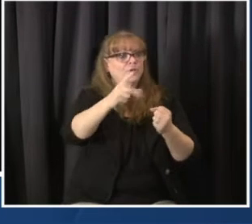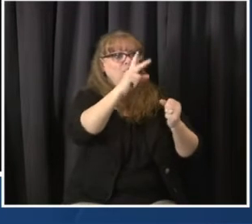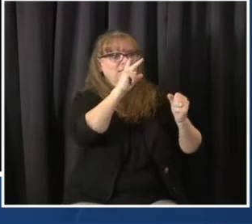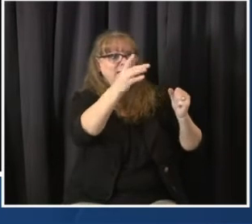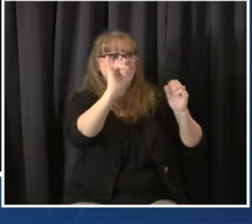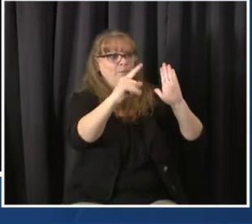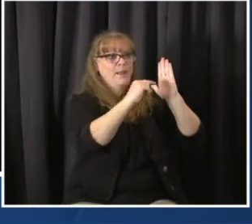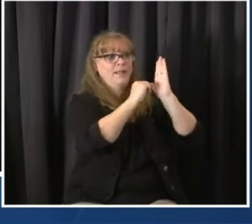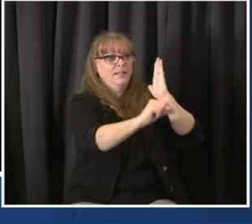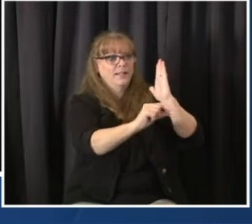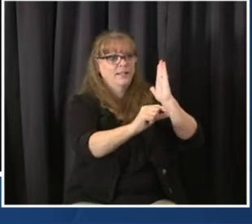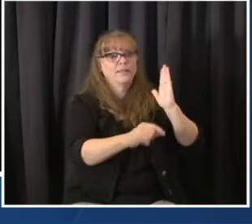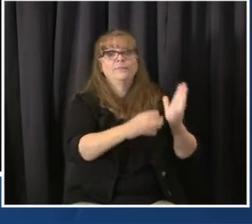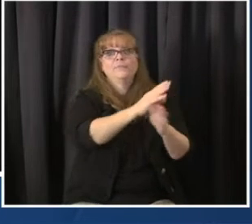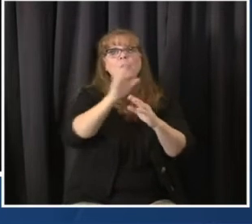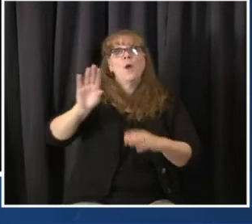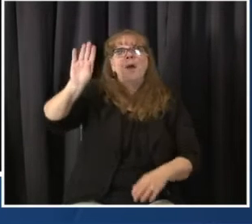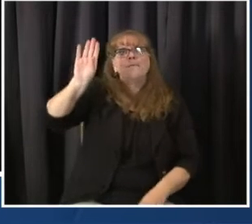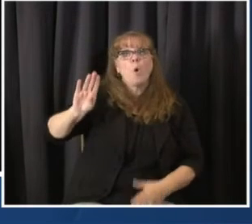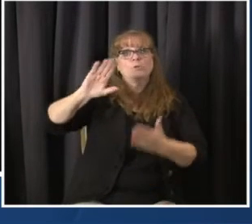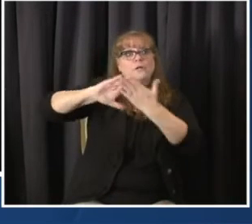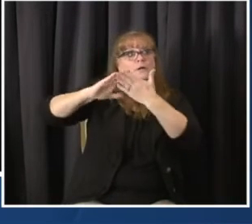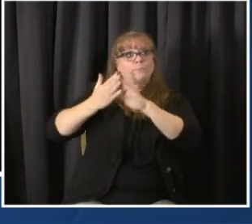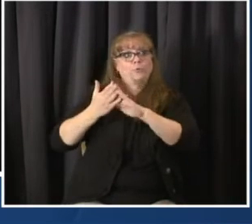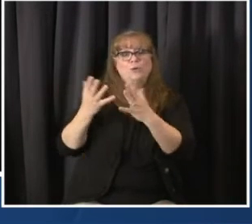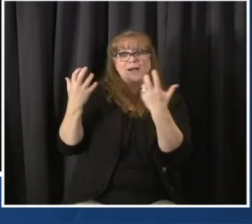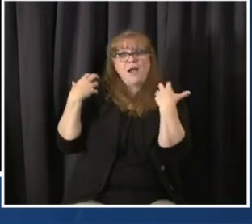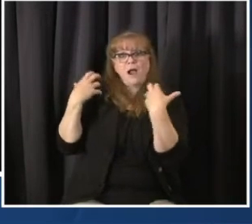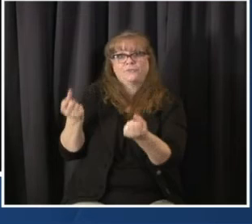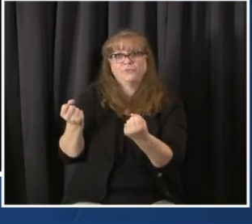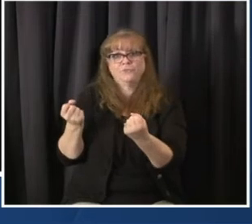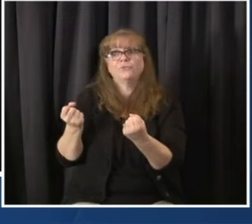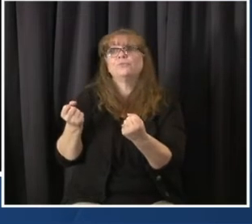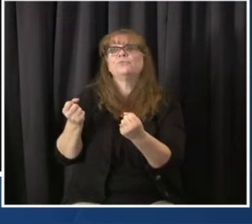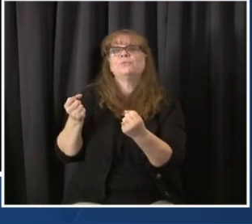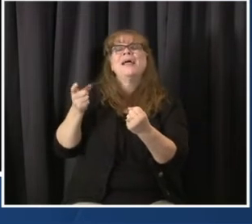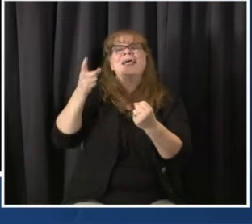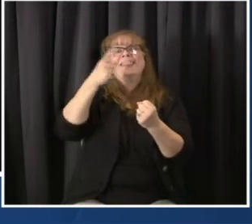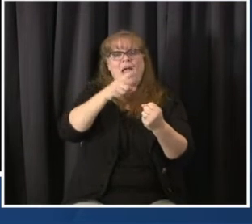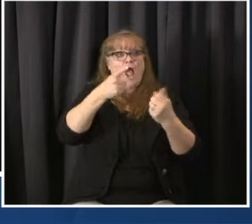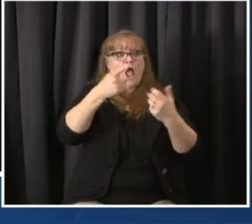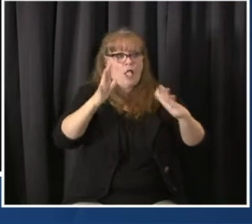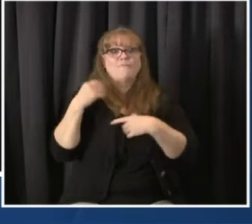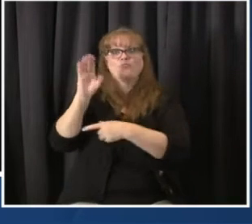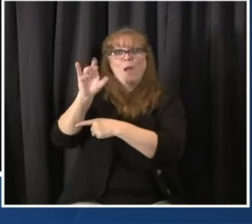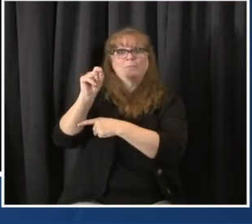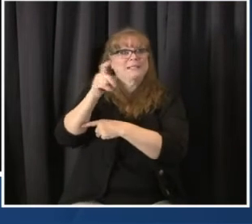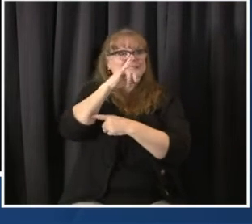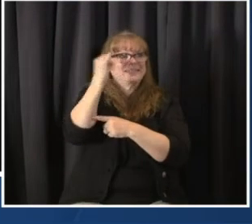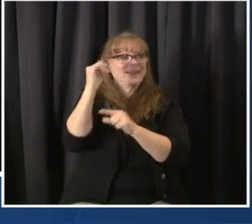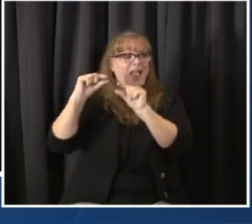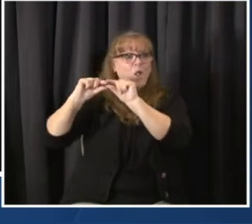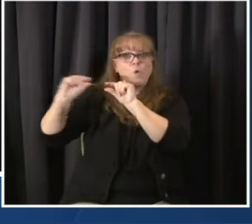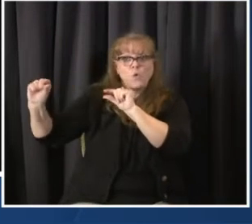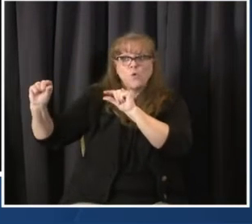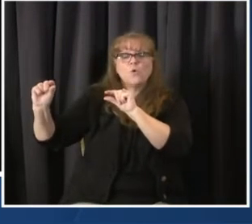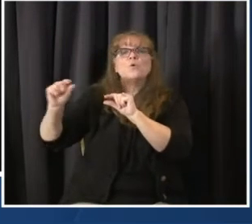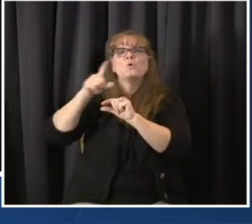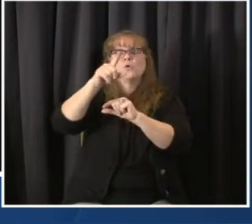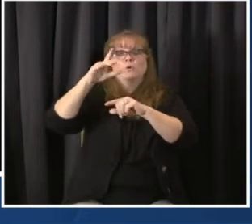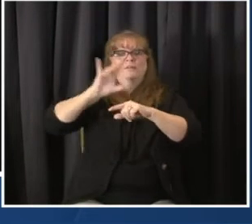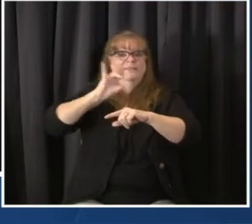contacting patients 70 and up that they have in their database through their portal. If you already have a Boulder Community Health